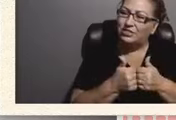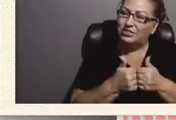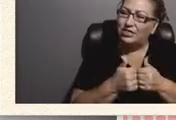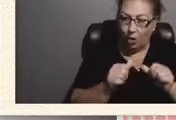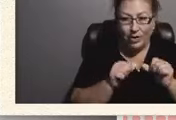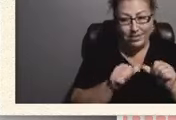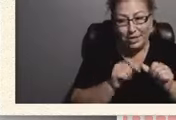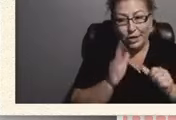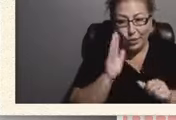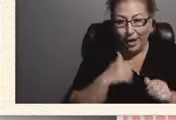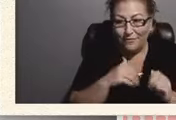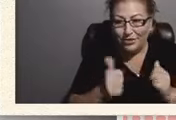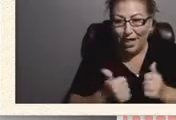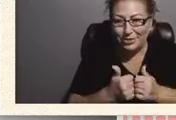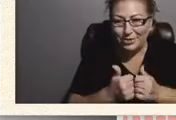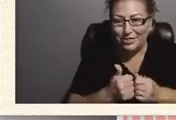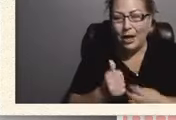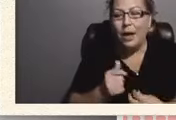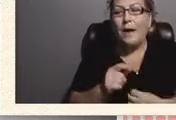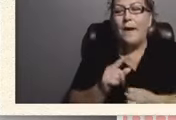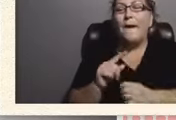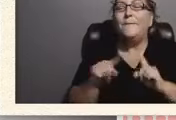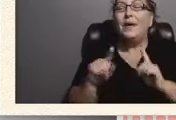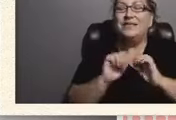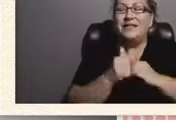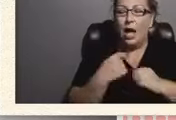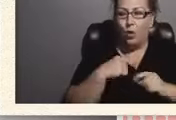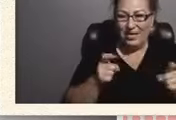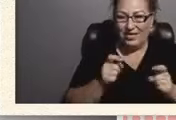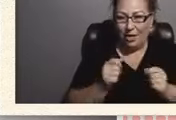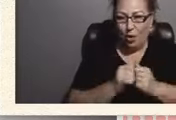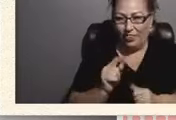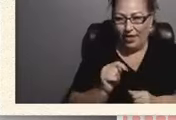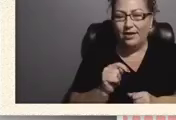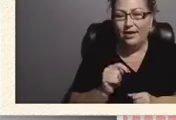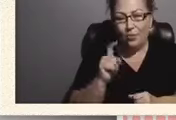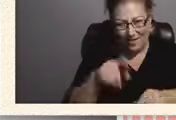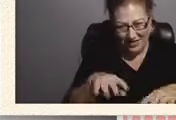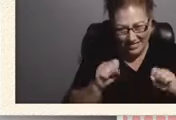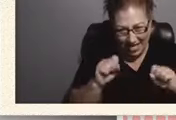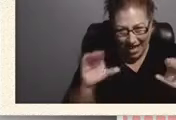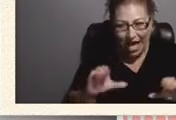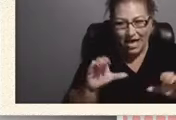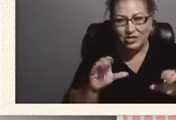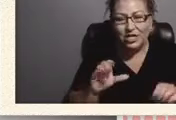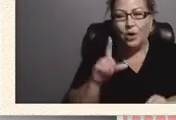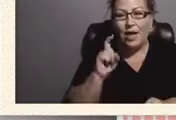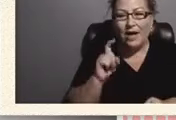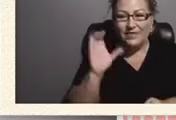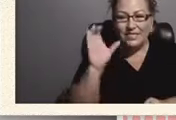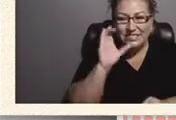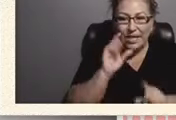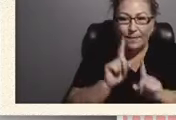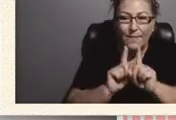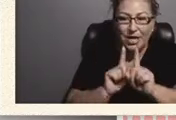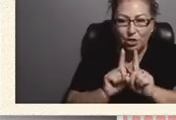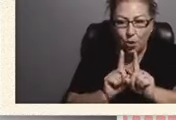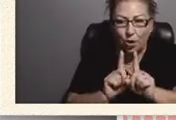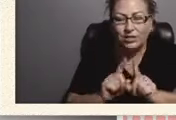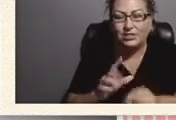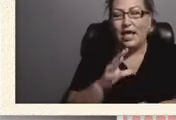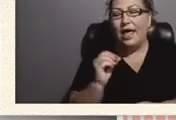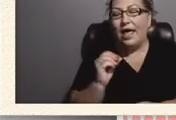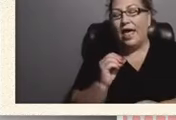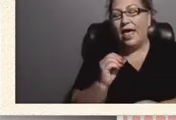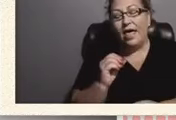but it's how we deal with them we have to take action we have to seek out mentors and then we